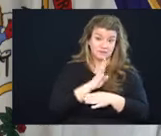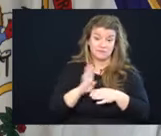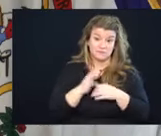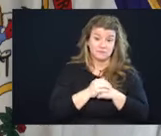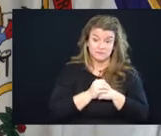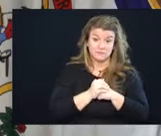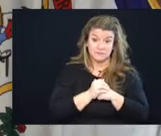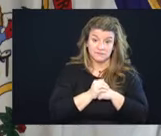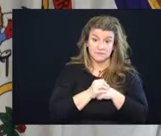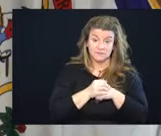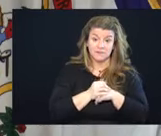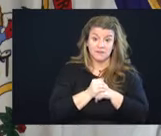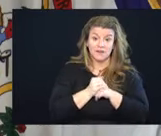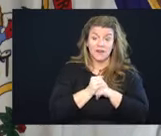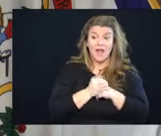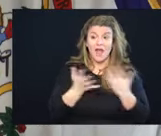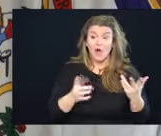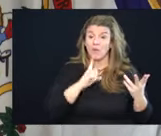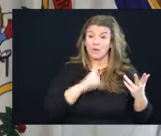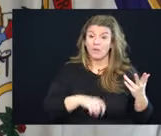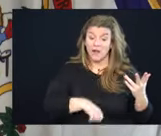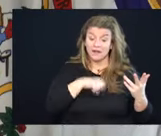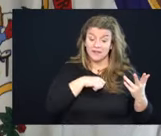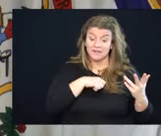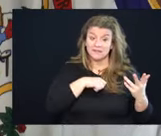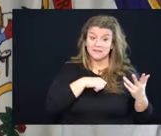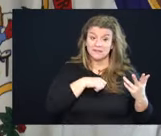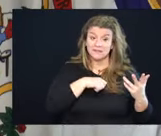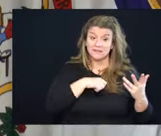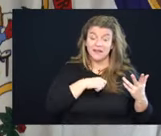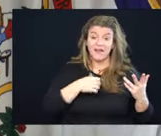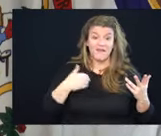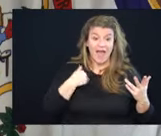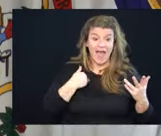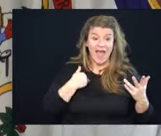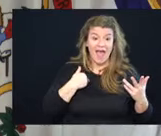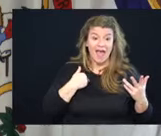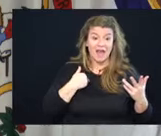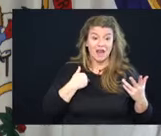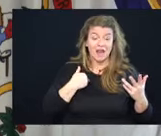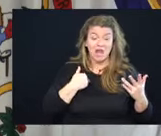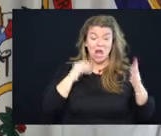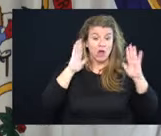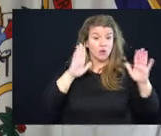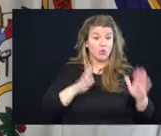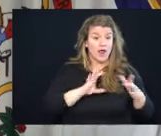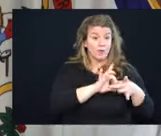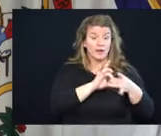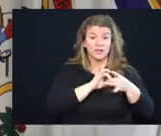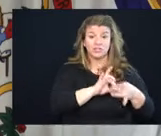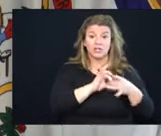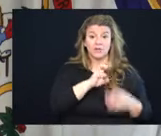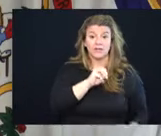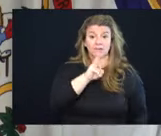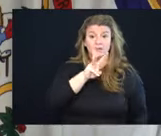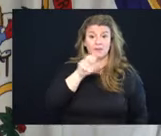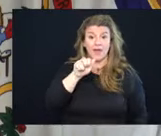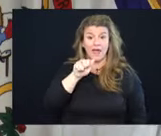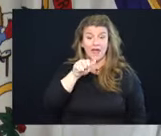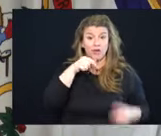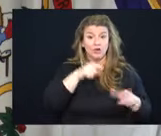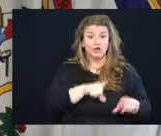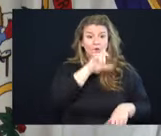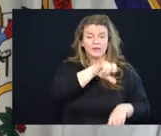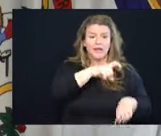we very proudly have had a great relationship with the UMWA, you know, through that time in